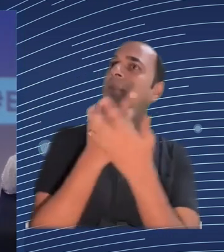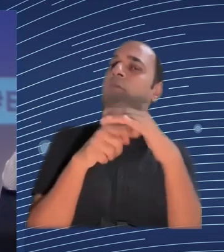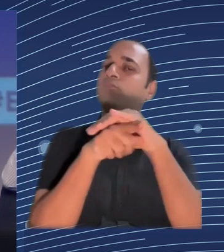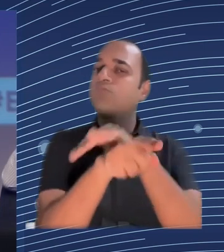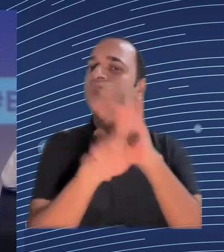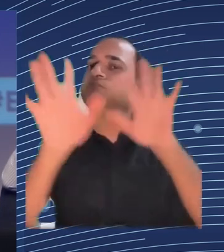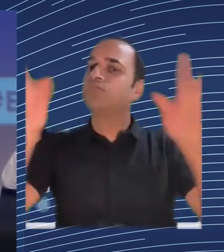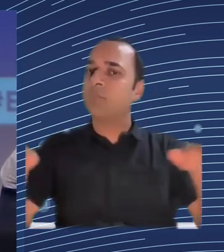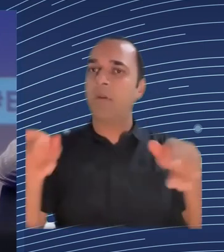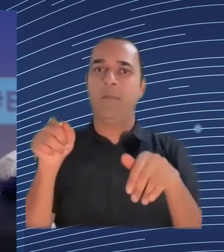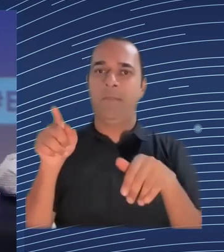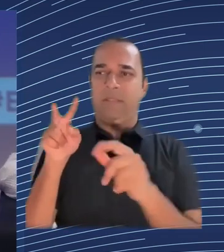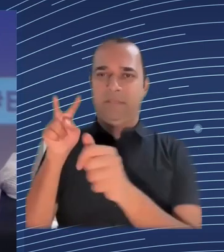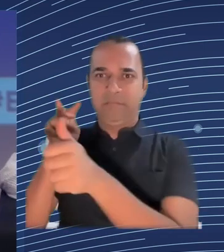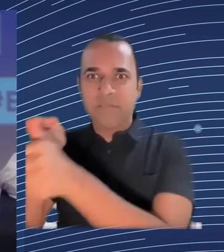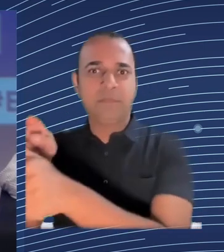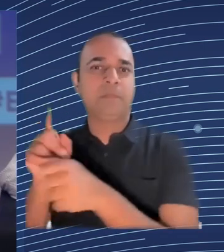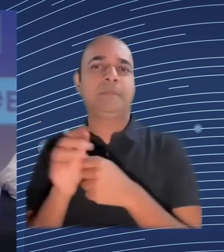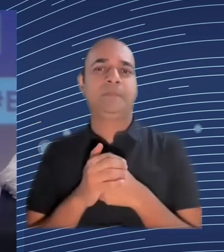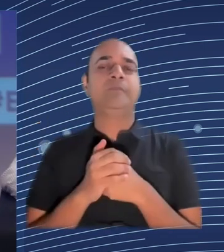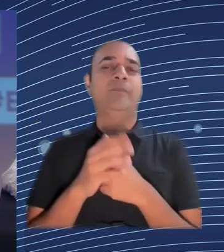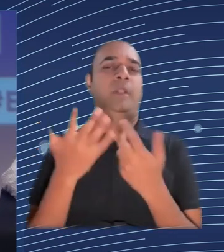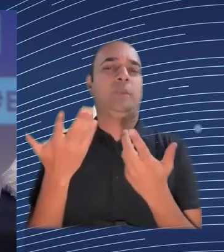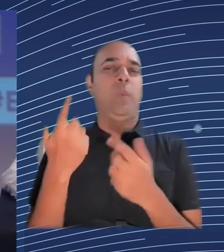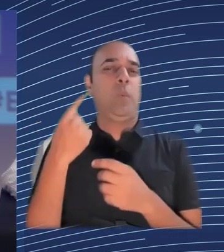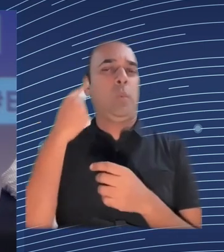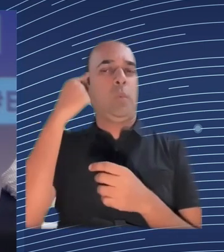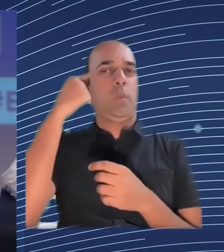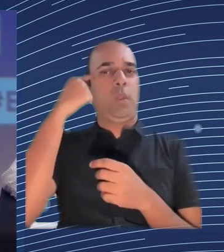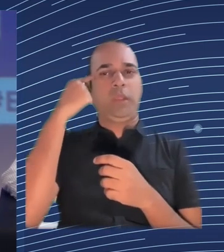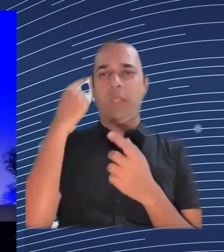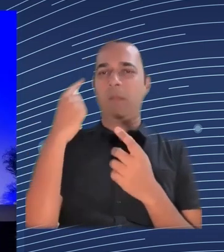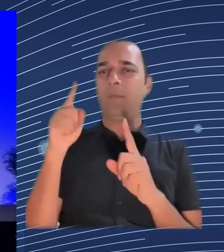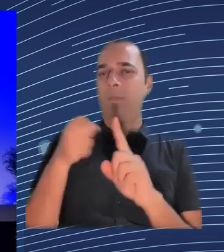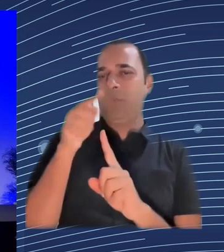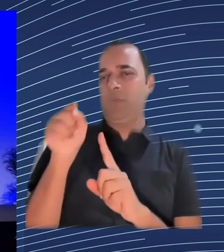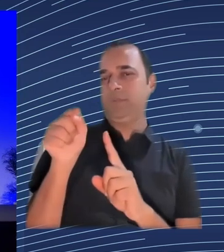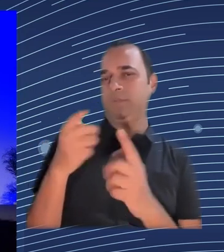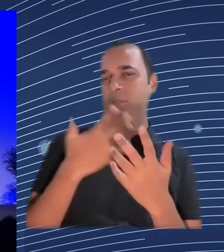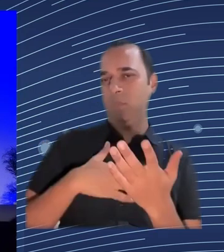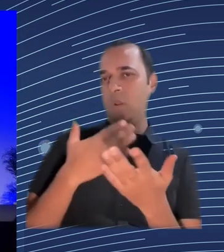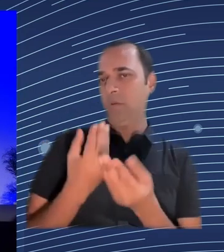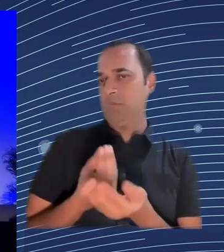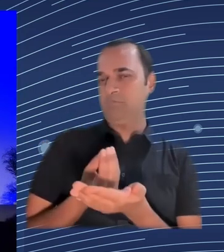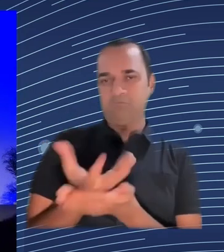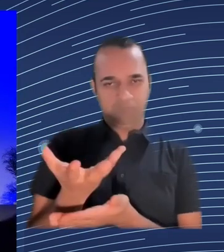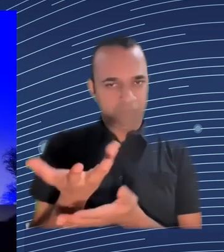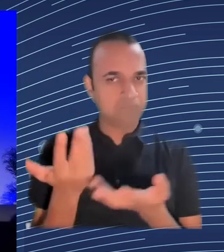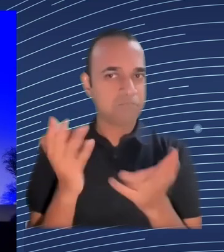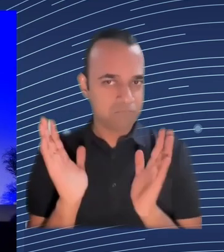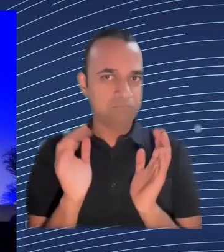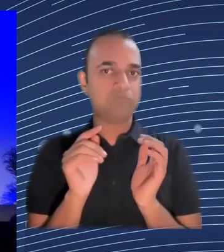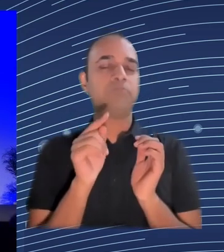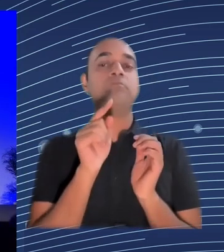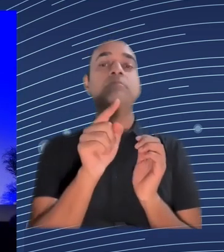talk much more because of the time but thanks for pointing these important priorities out and we'll be watching what